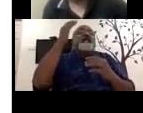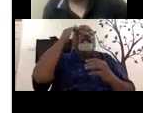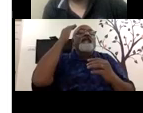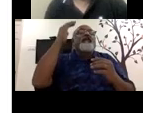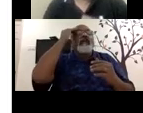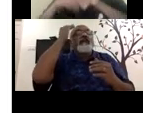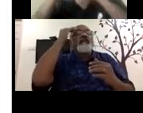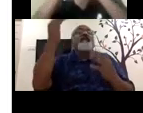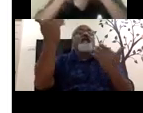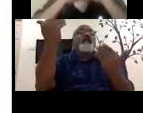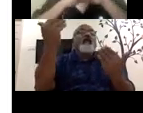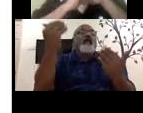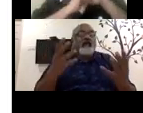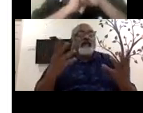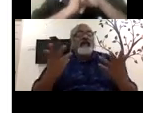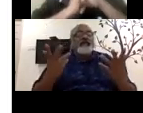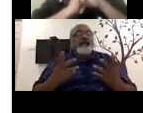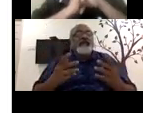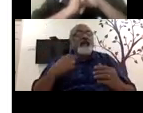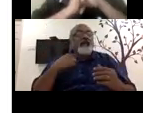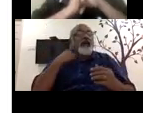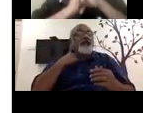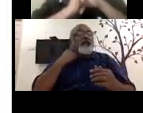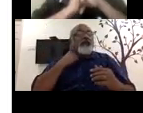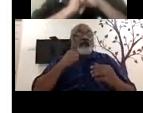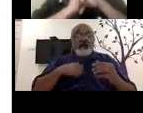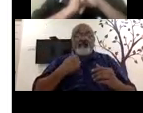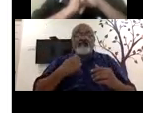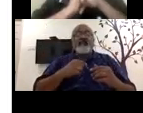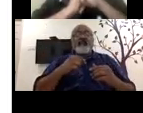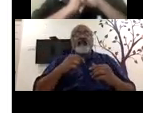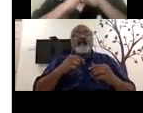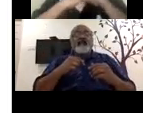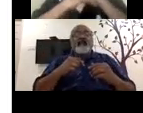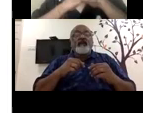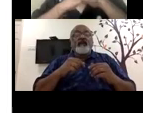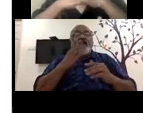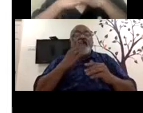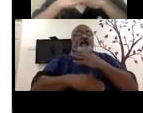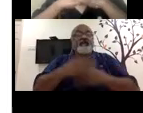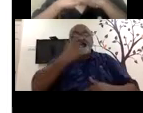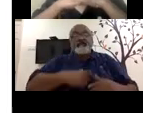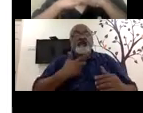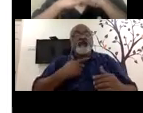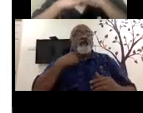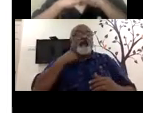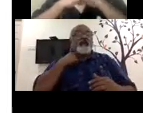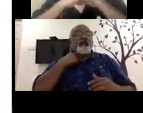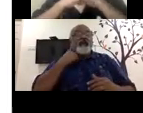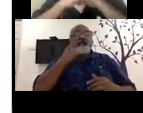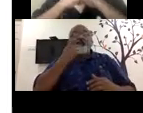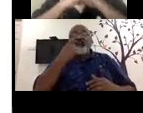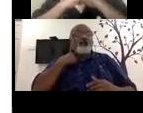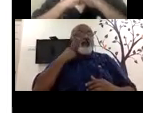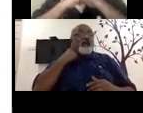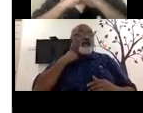when they actually are offered a blue collar job, uh, that creates a glass